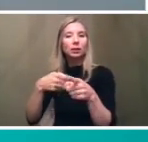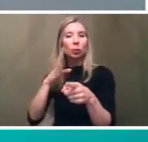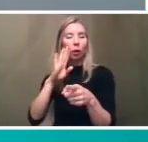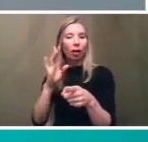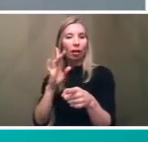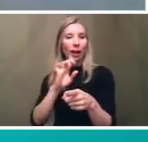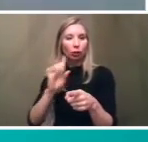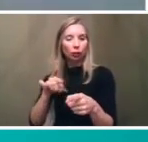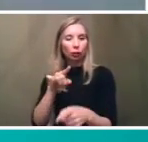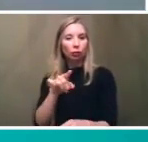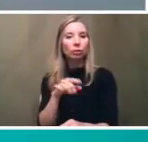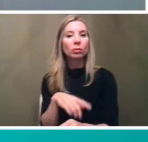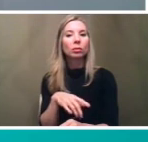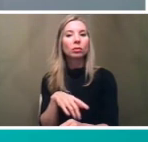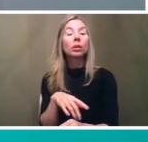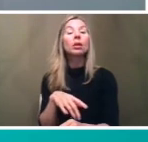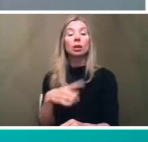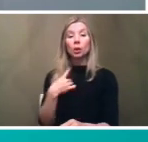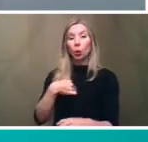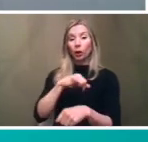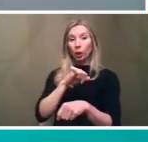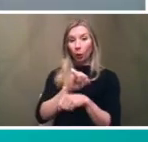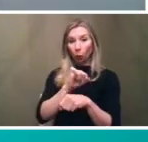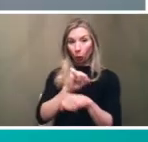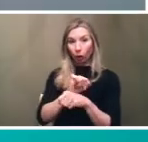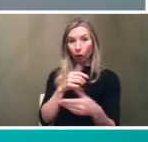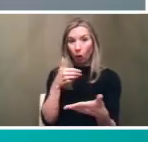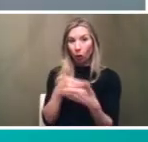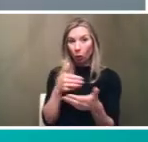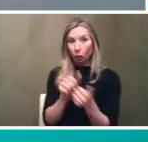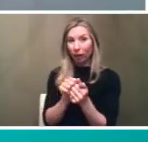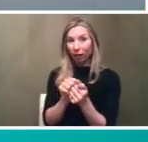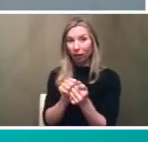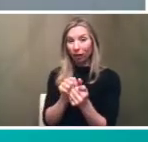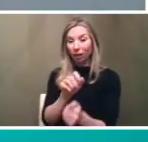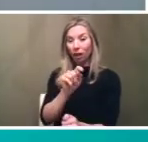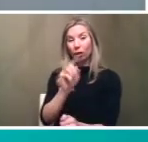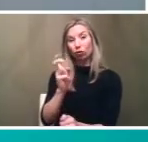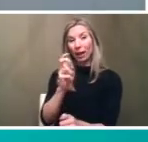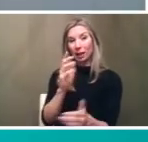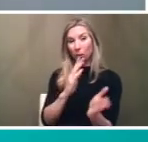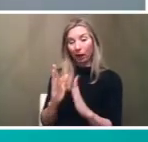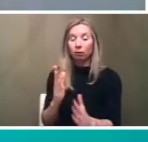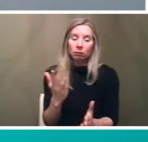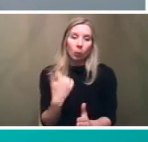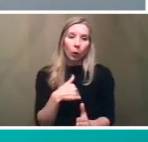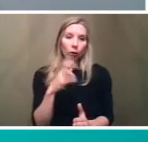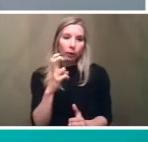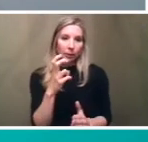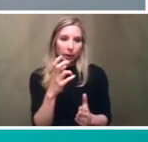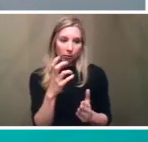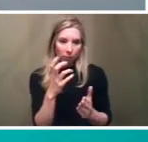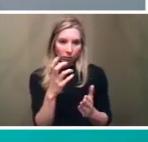so we work very closely with the city on their transit plan uh we are you know as a transit agency in favor of transit